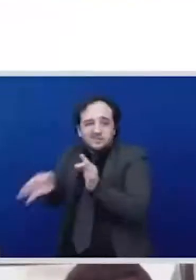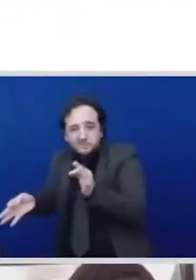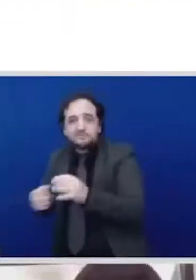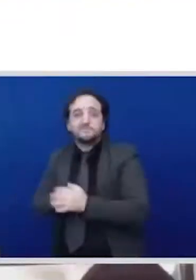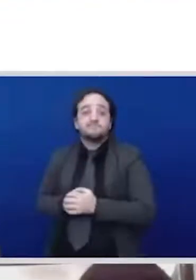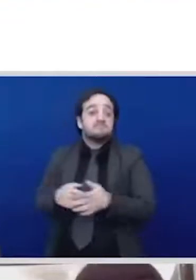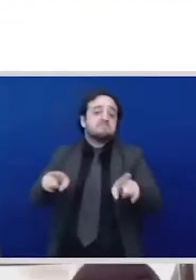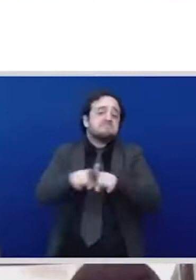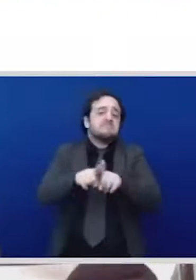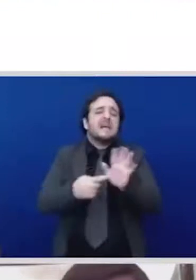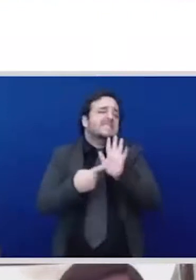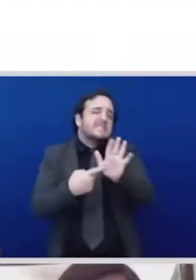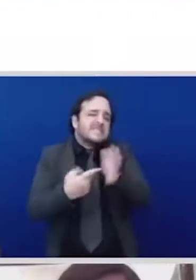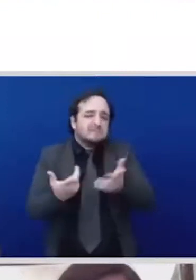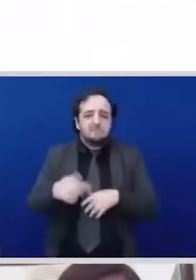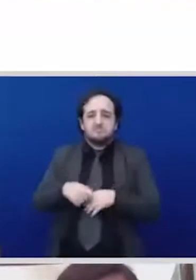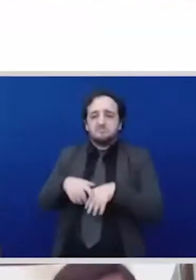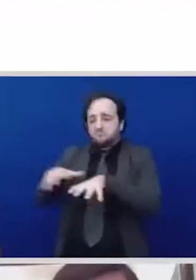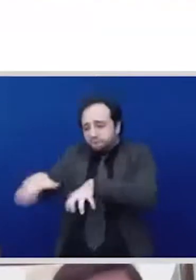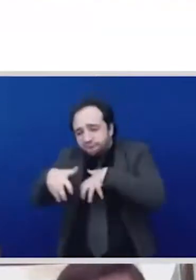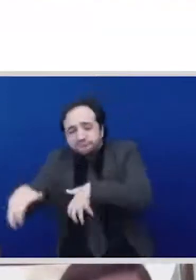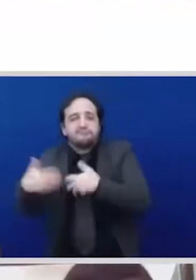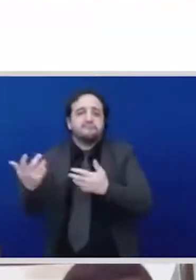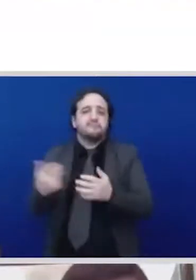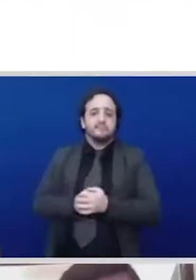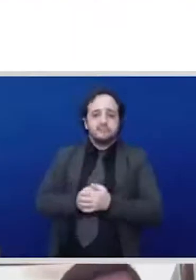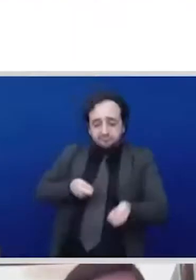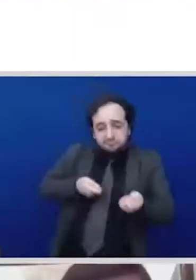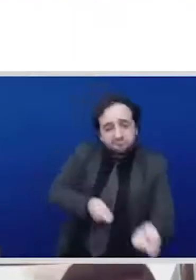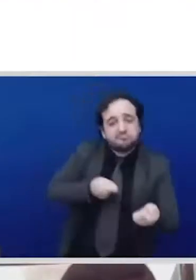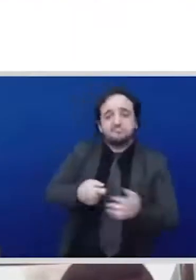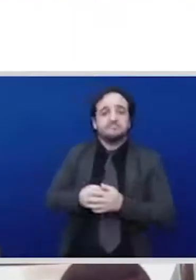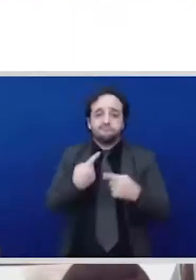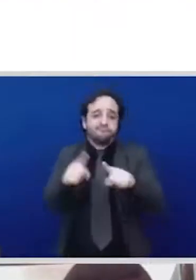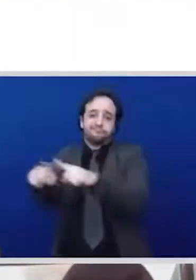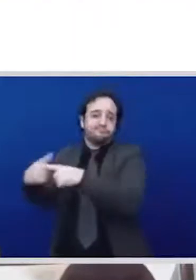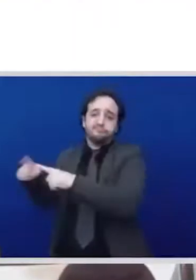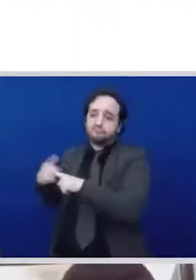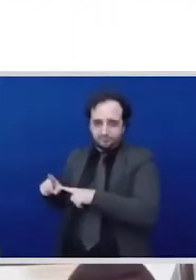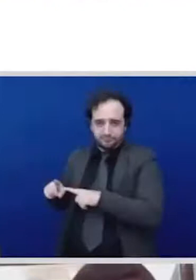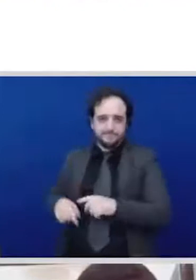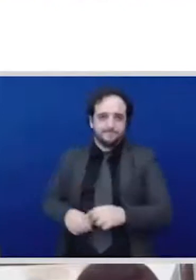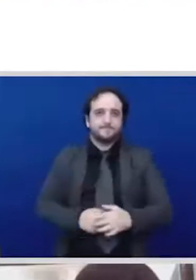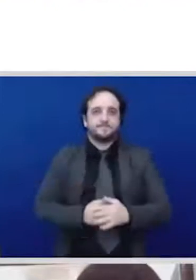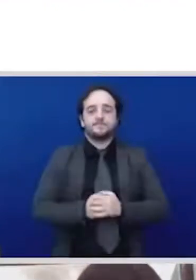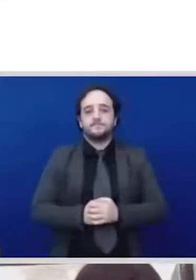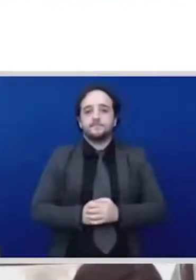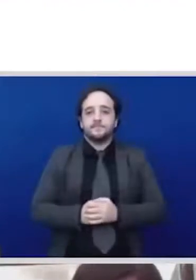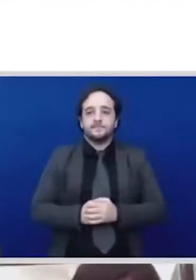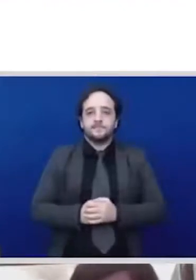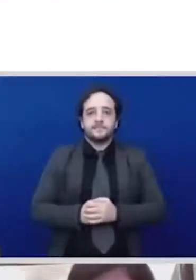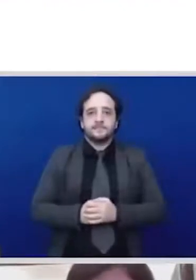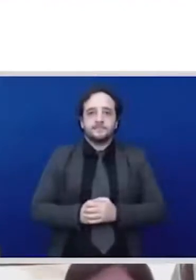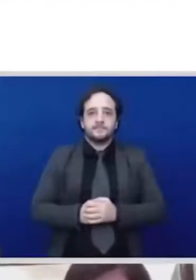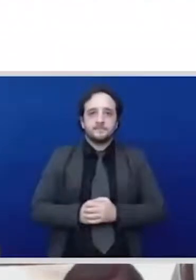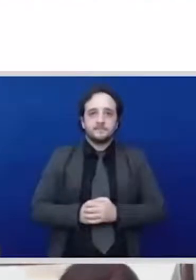from small towns and cities and a reversal of whatever little financial autonomy that they actually had and of